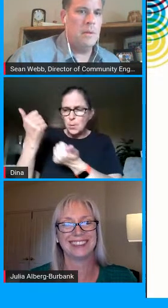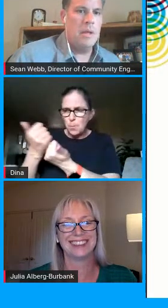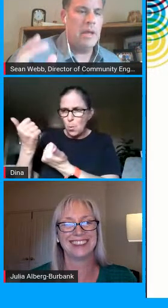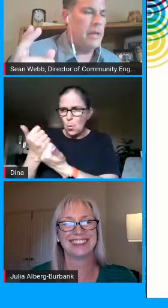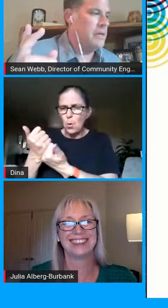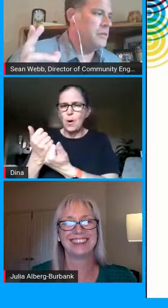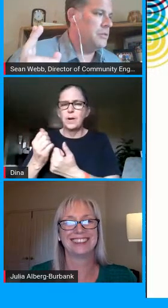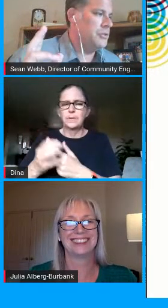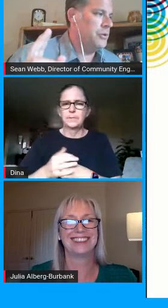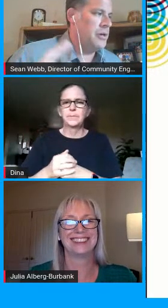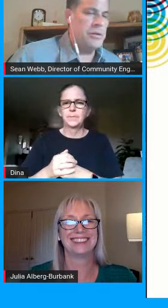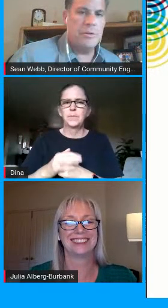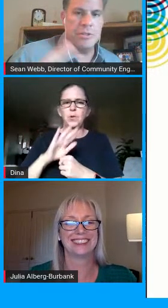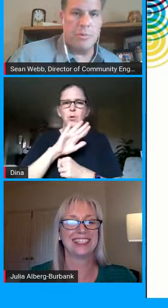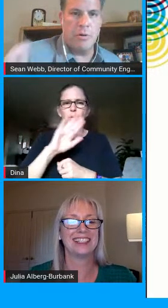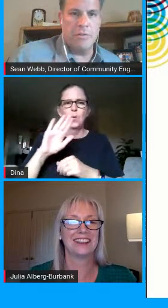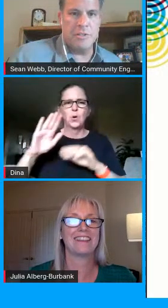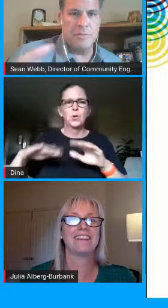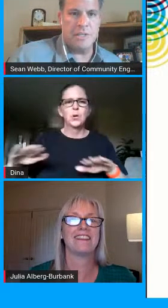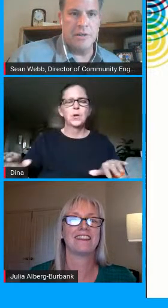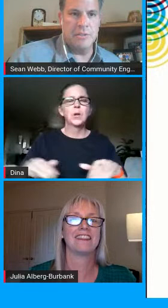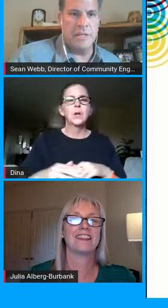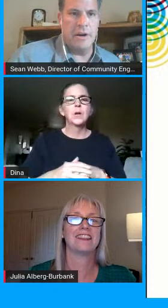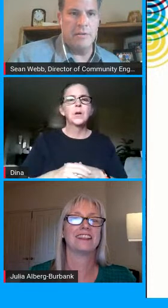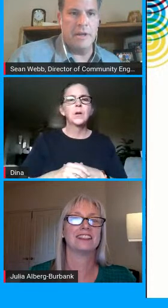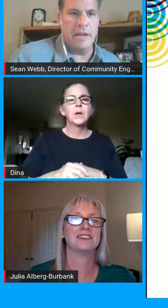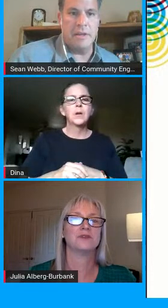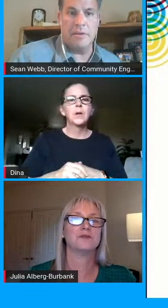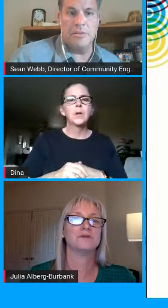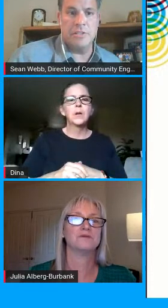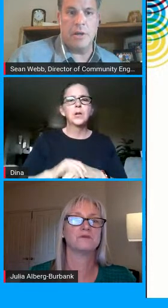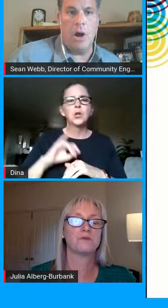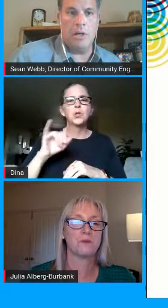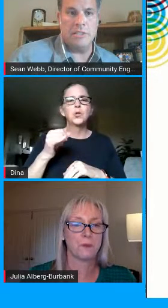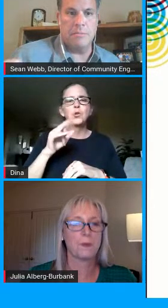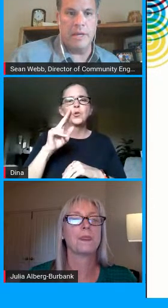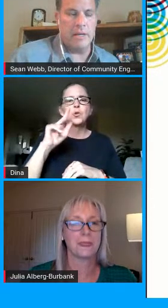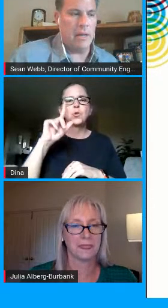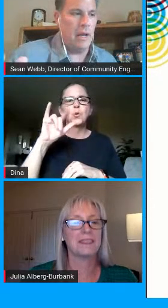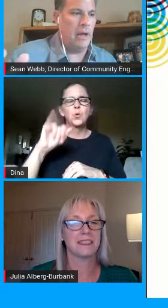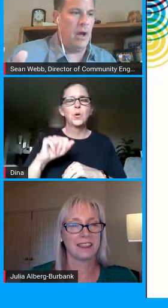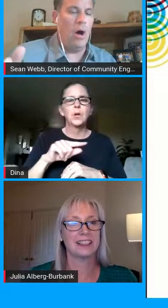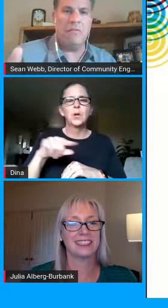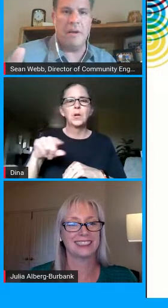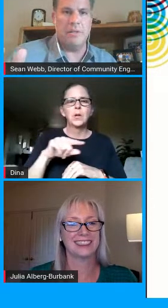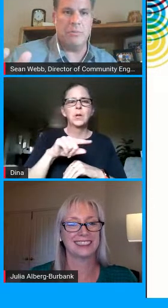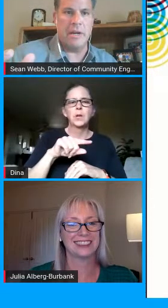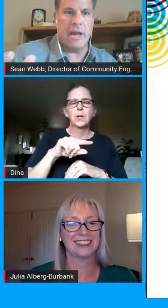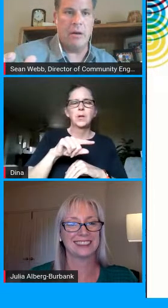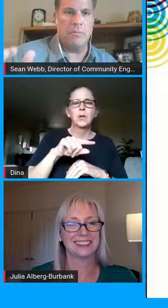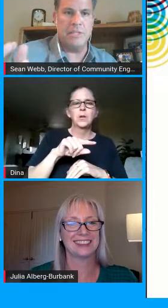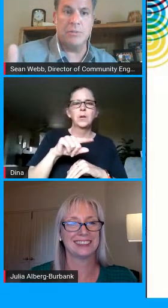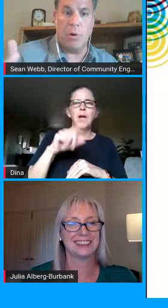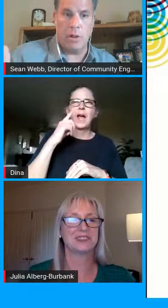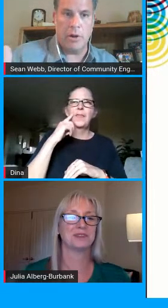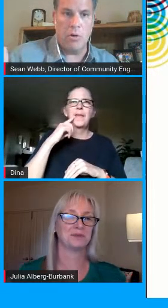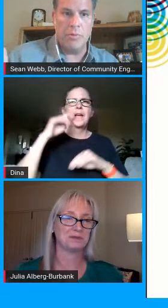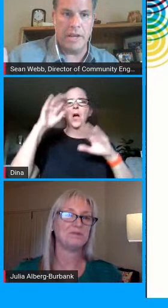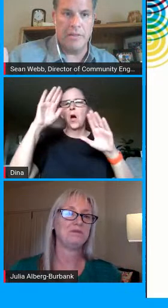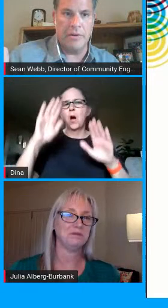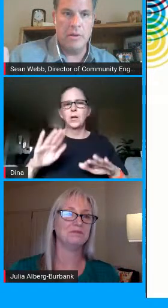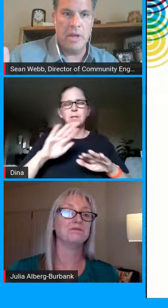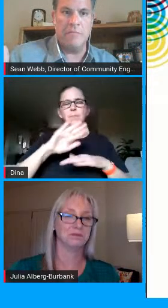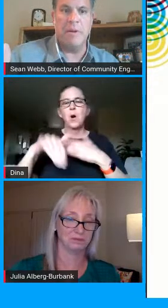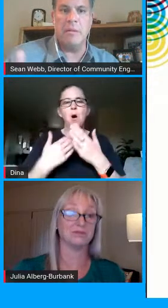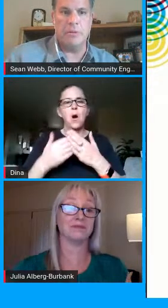and julia you just went over some skills there that i think are just awesome that uh all families right now since we're all at